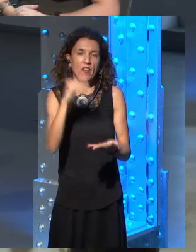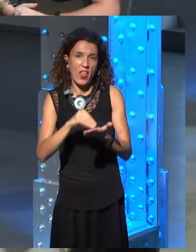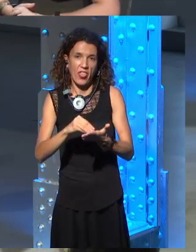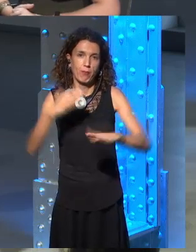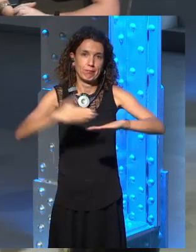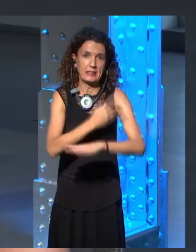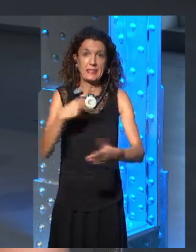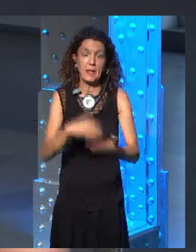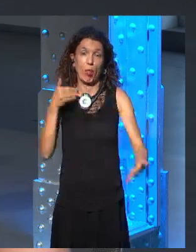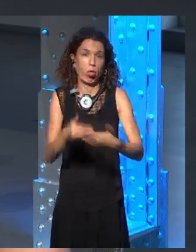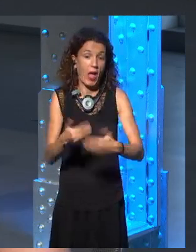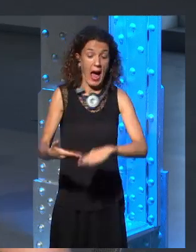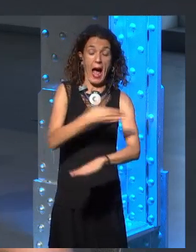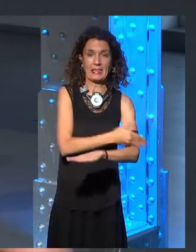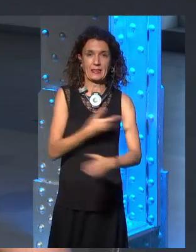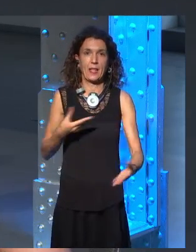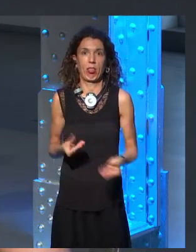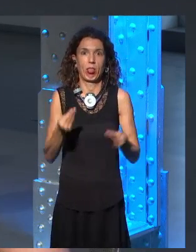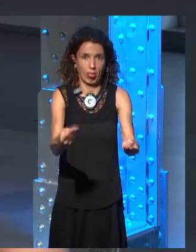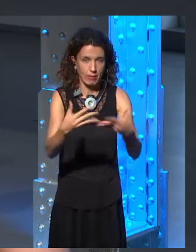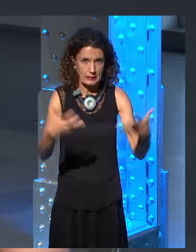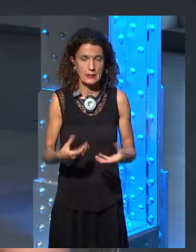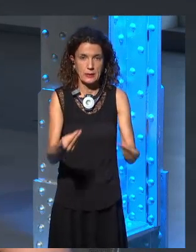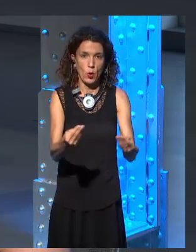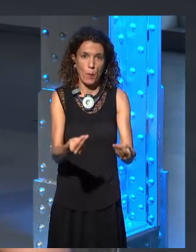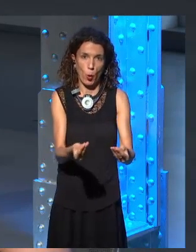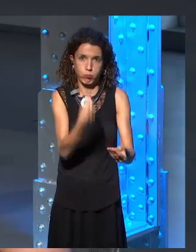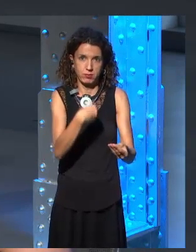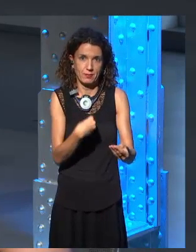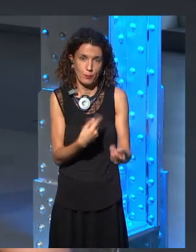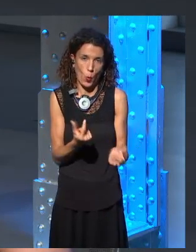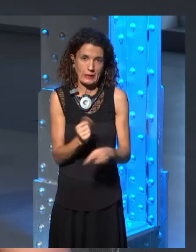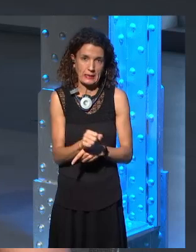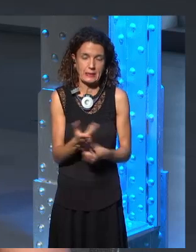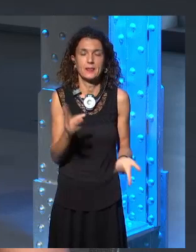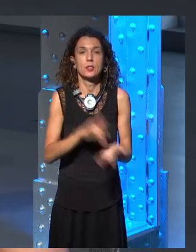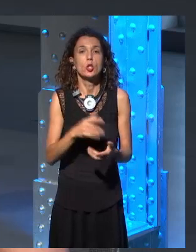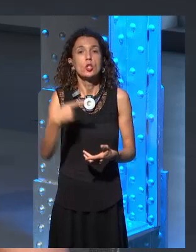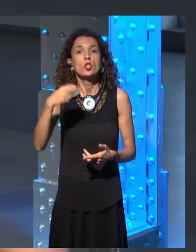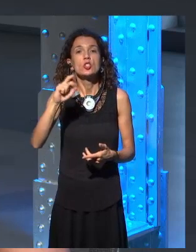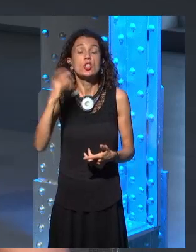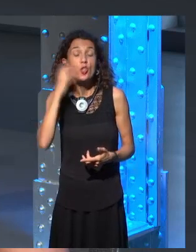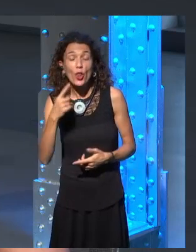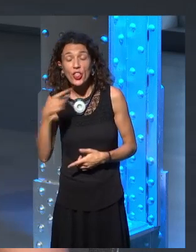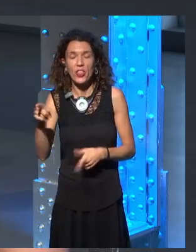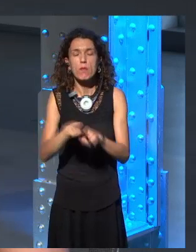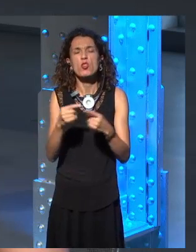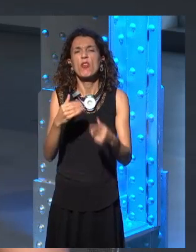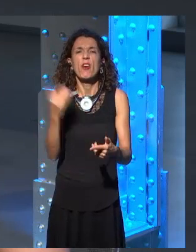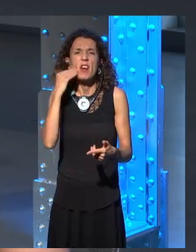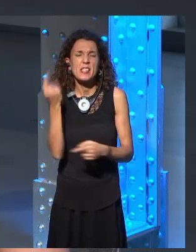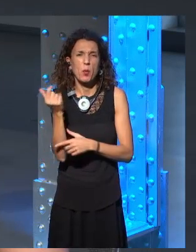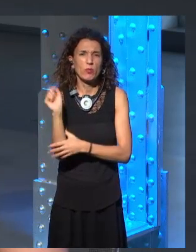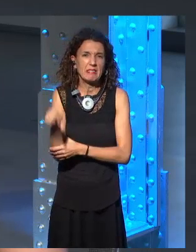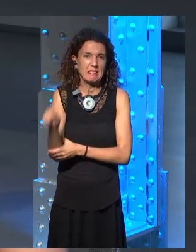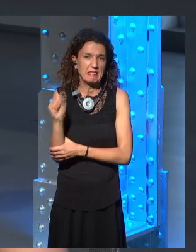really likes deadlines. He likes the, he's borrowed a quote from some other writer, he likes the whooshing sound they